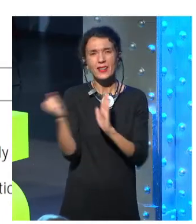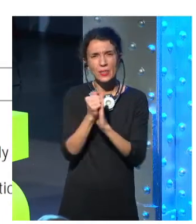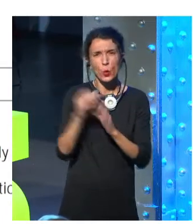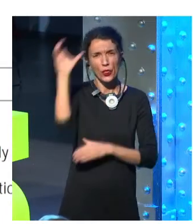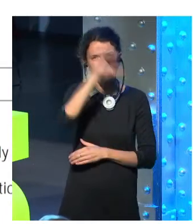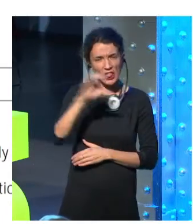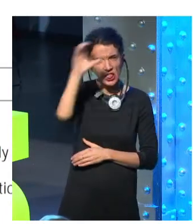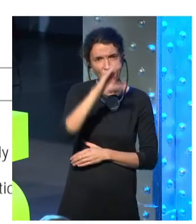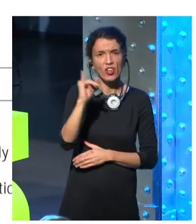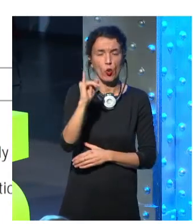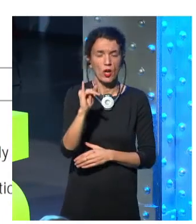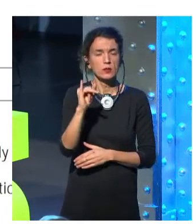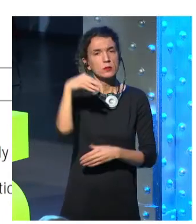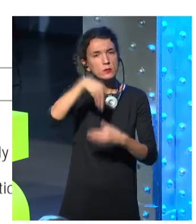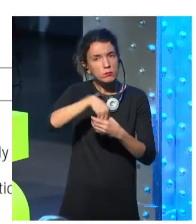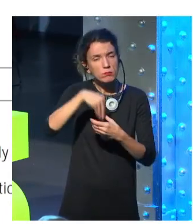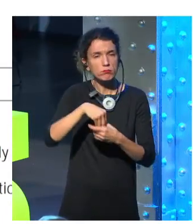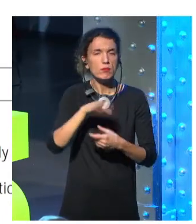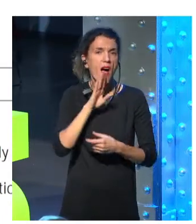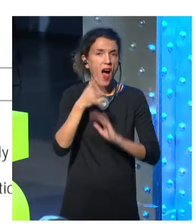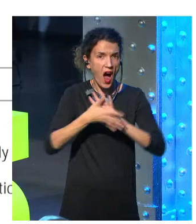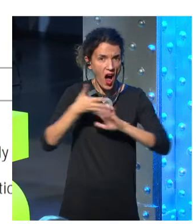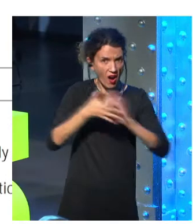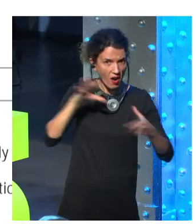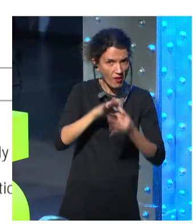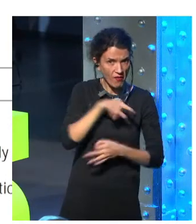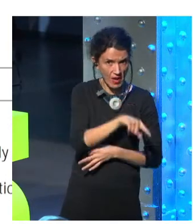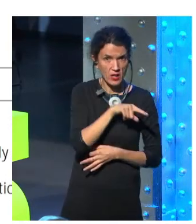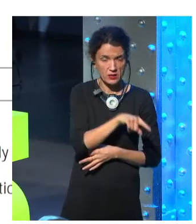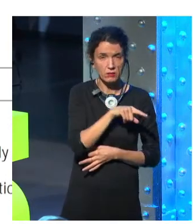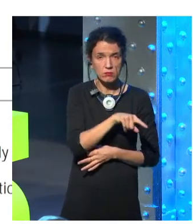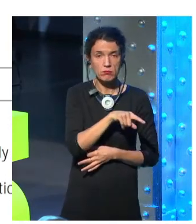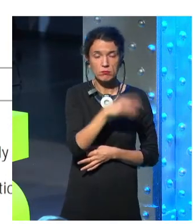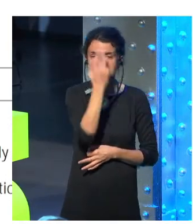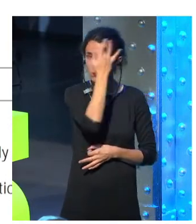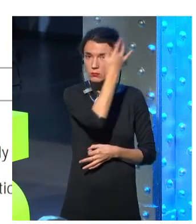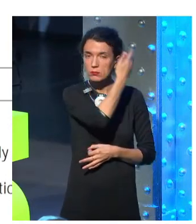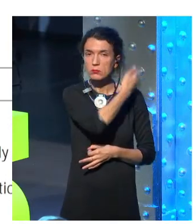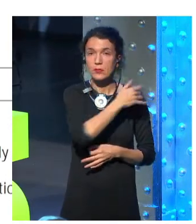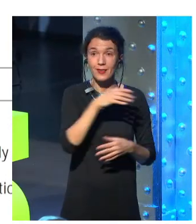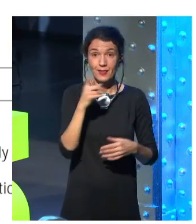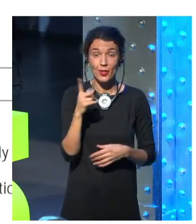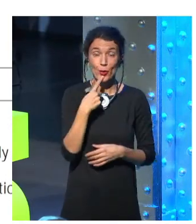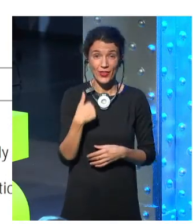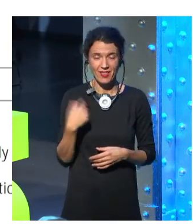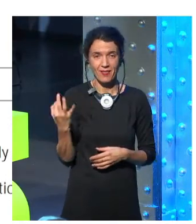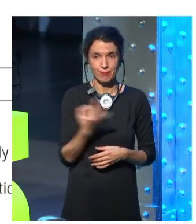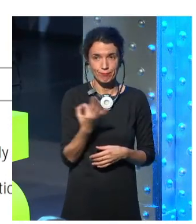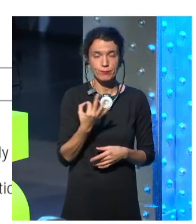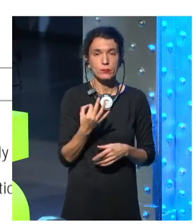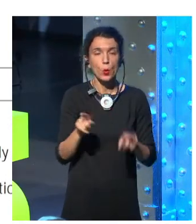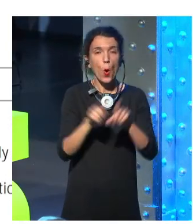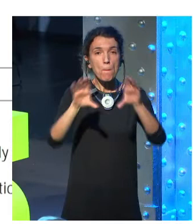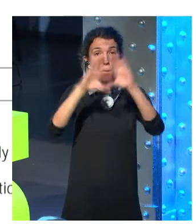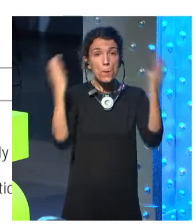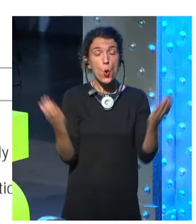and another paper that was very good called, The World is Not a Desktop. In the desktop world, in front of a desktop computer, you had all the